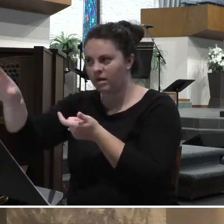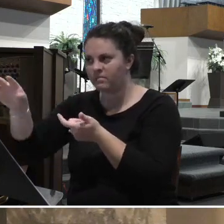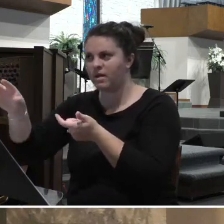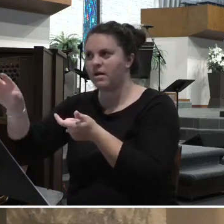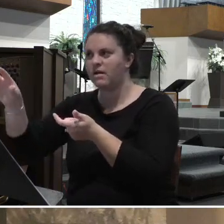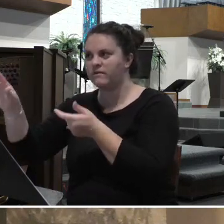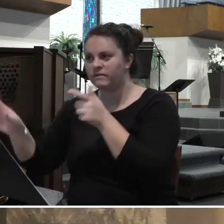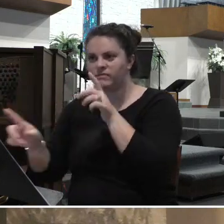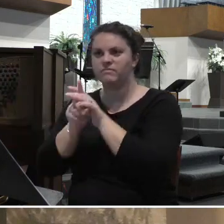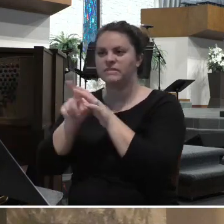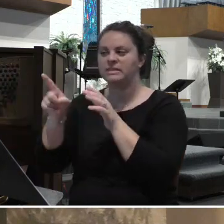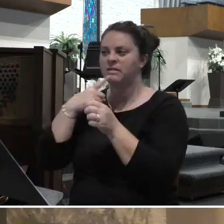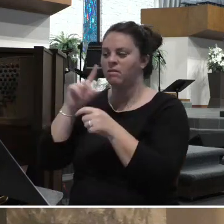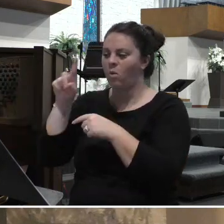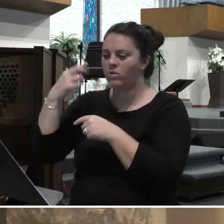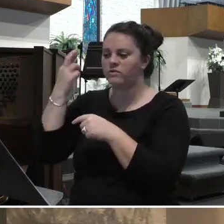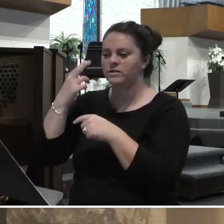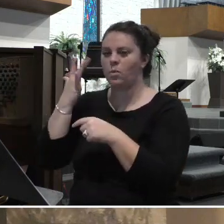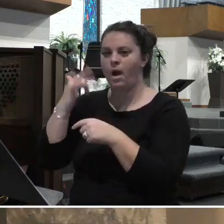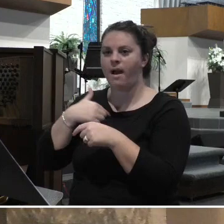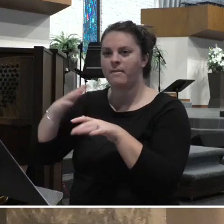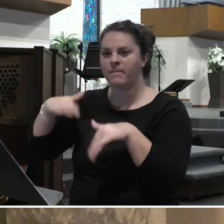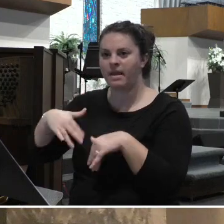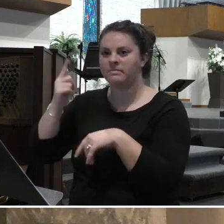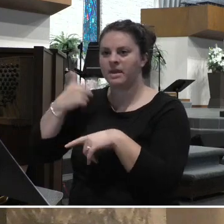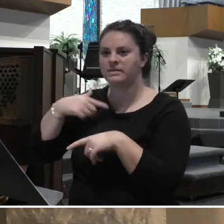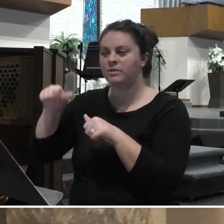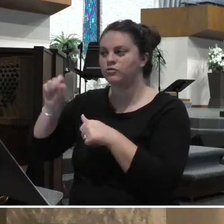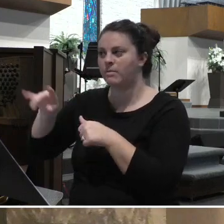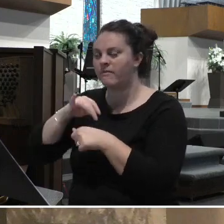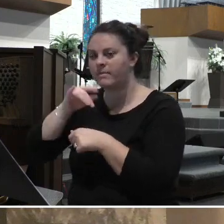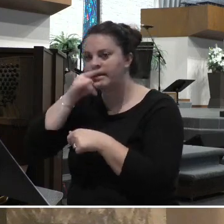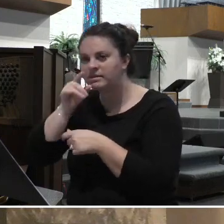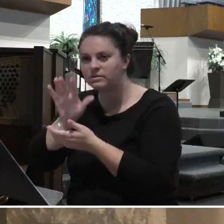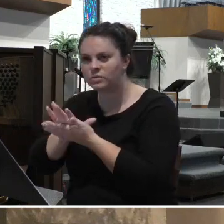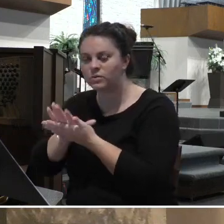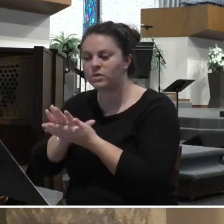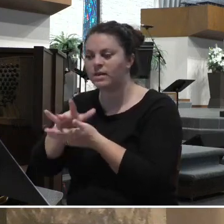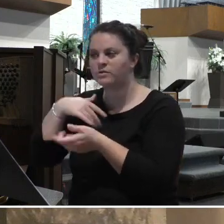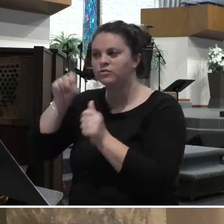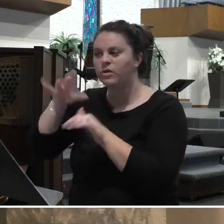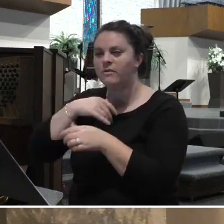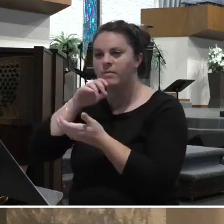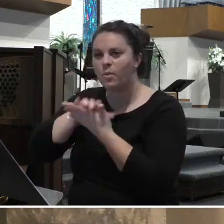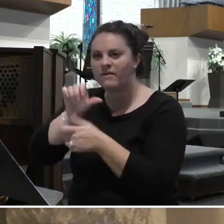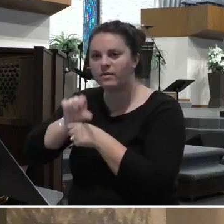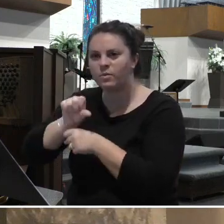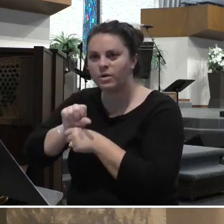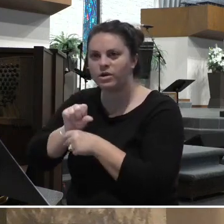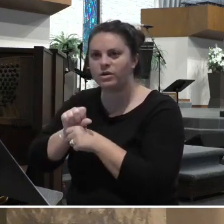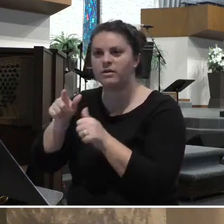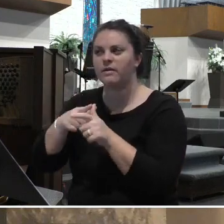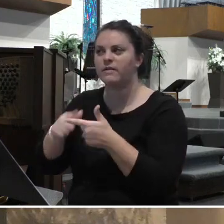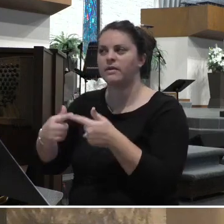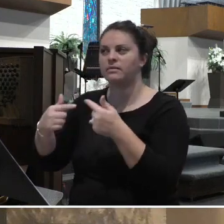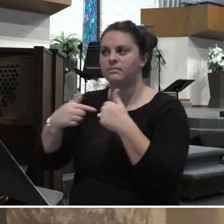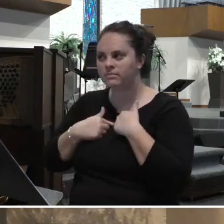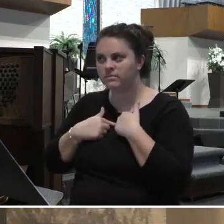into privilege. Very few of us have ever skipped a meal because there was nothing in the pantry.